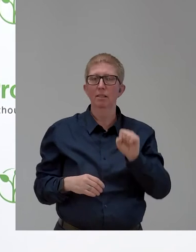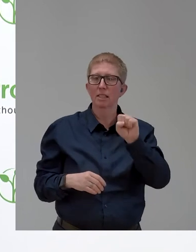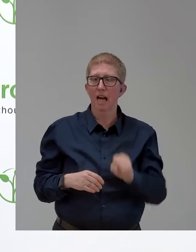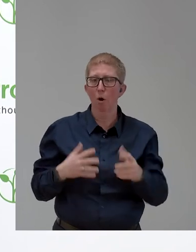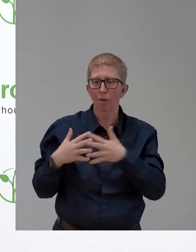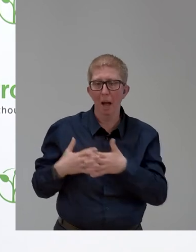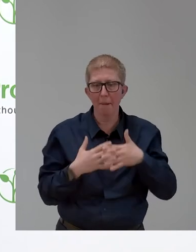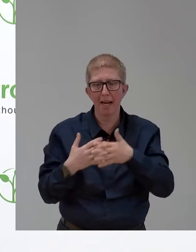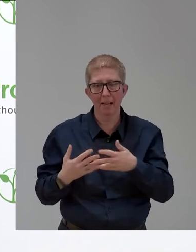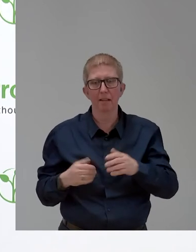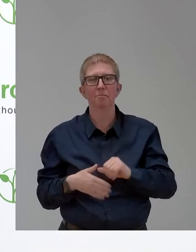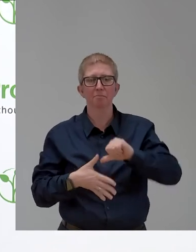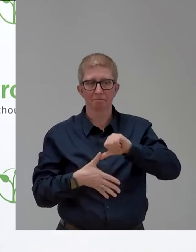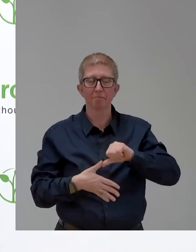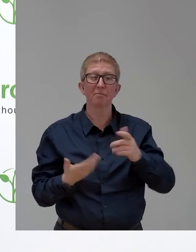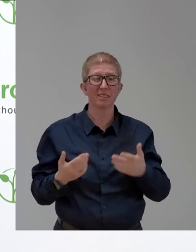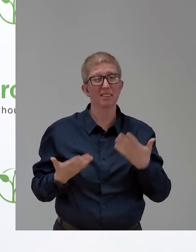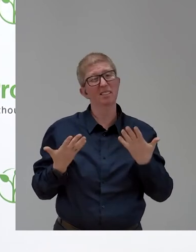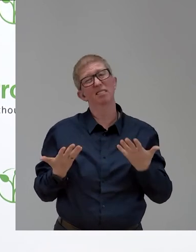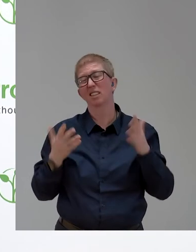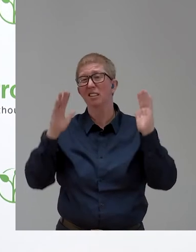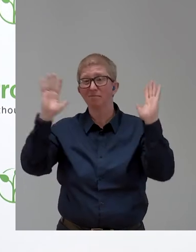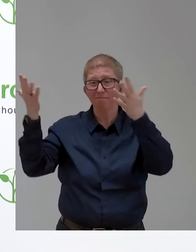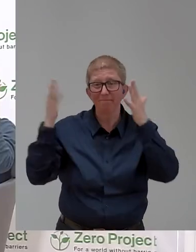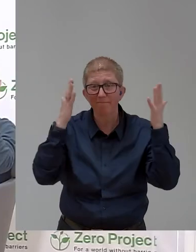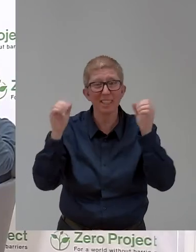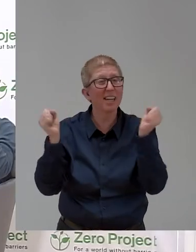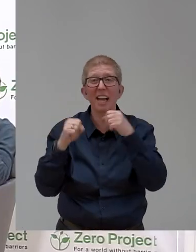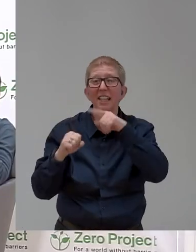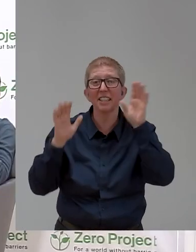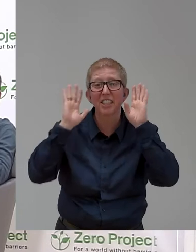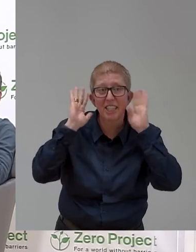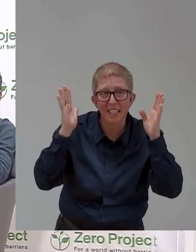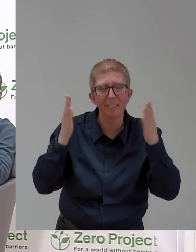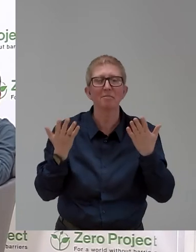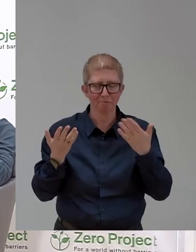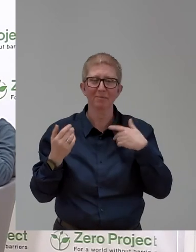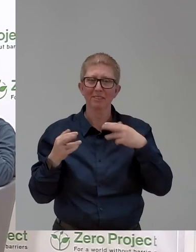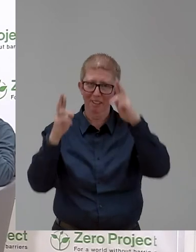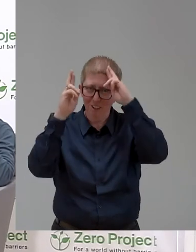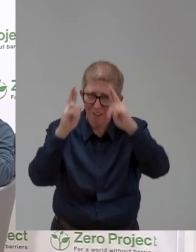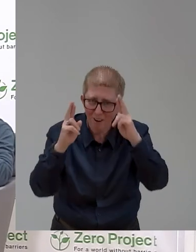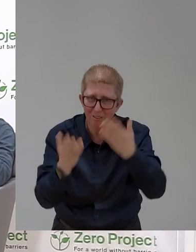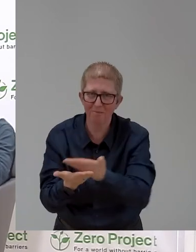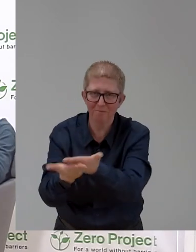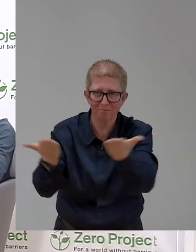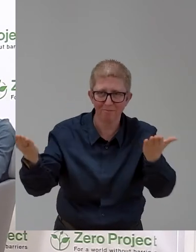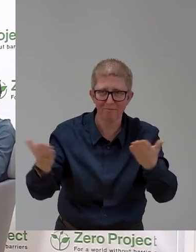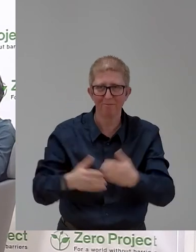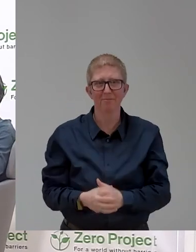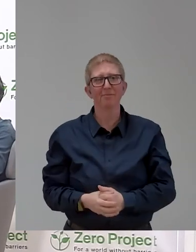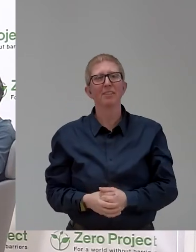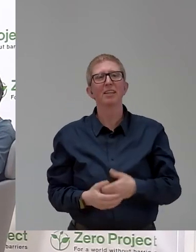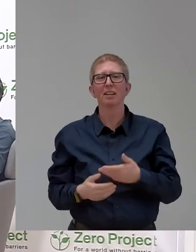hear our applause this year, but please feel our deep appreciation. Johanna, thank you so much for coming.